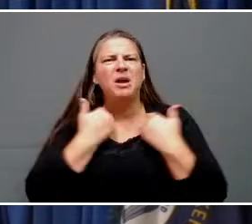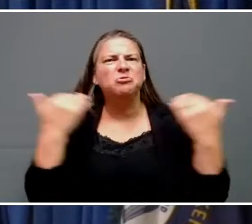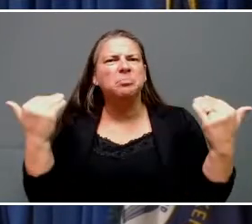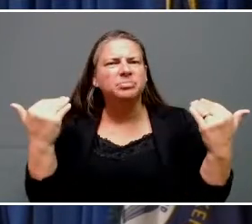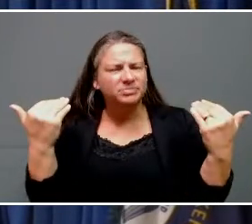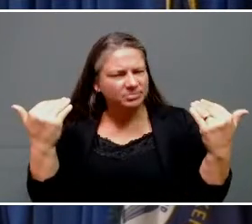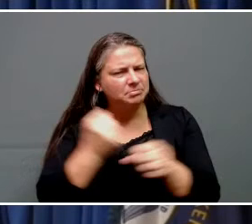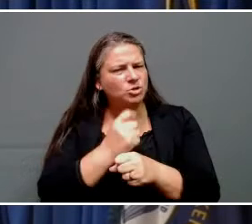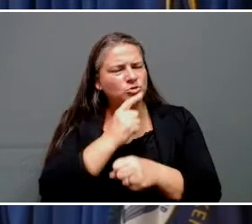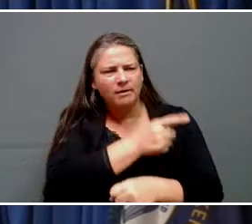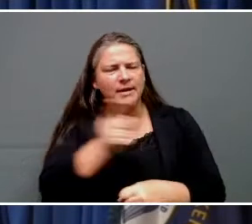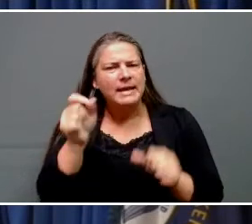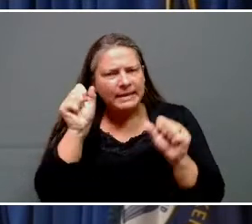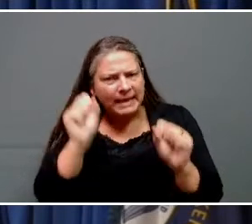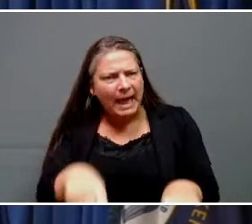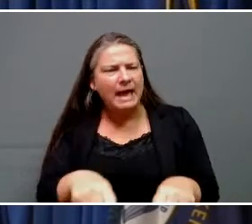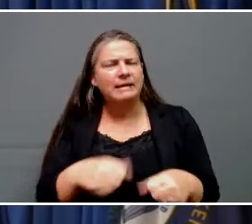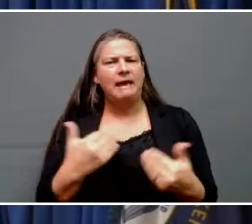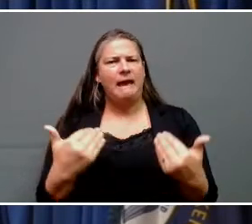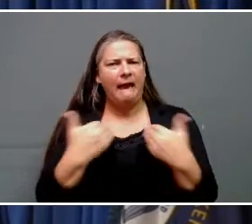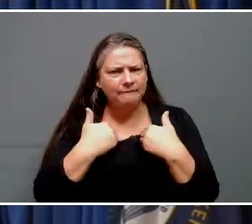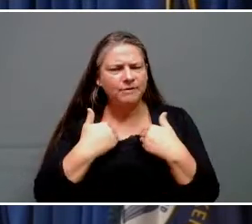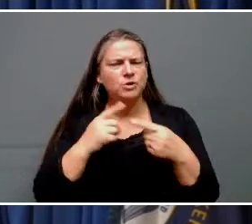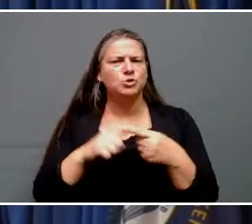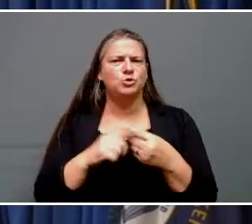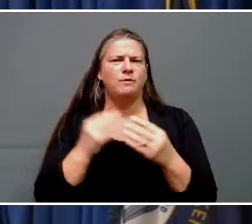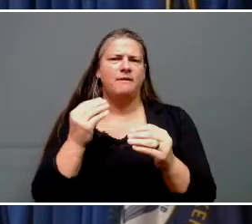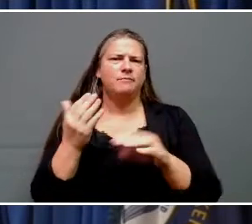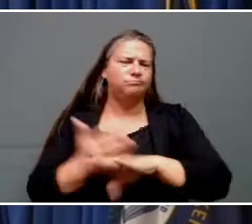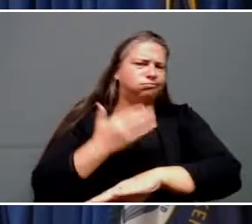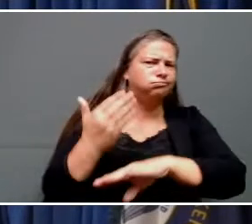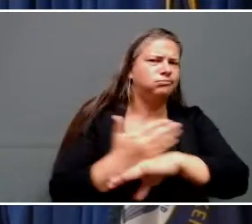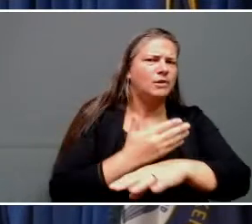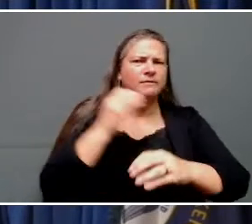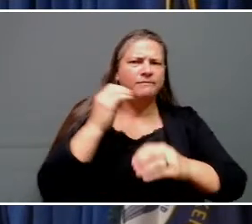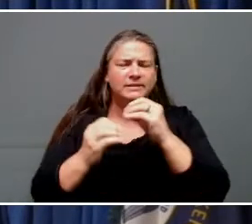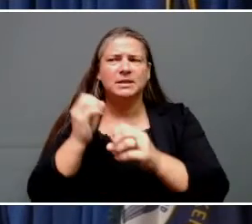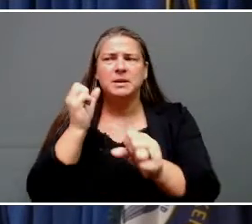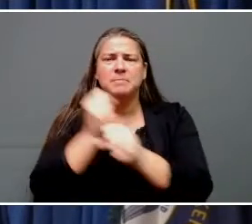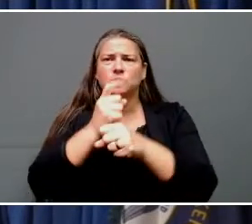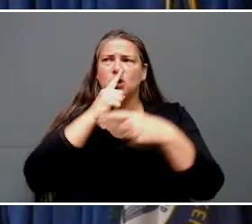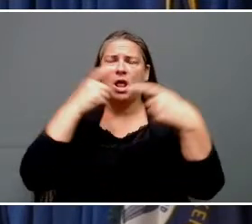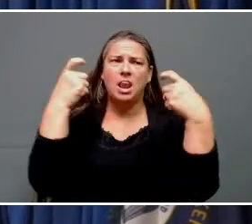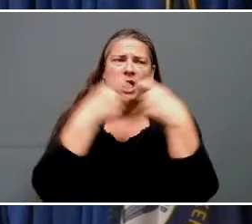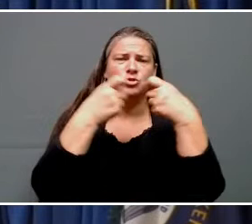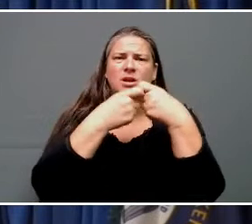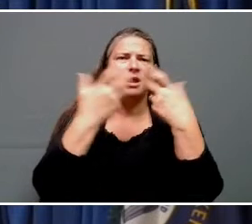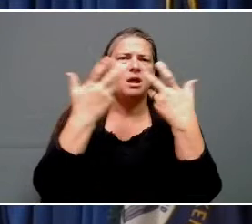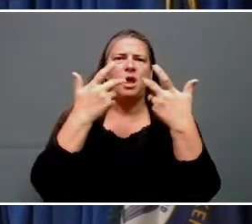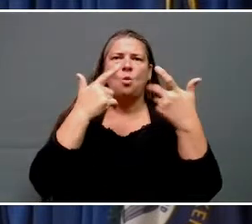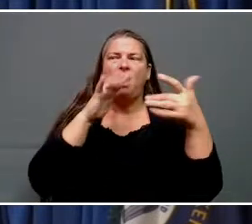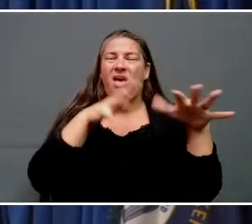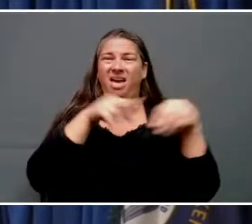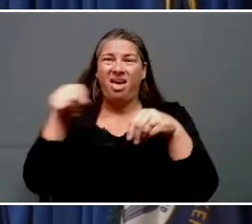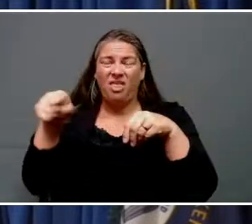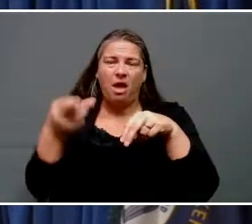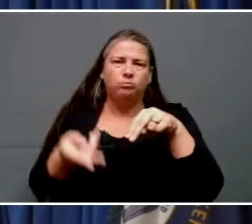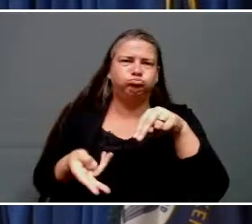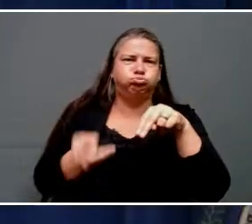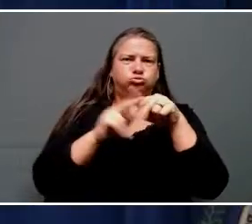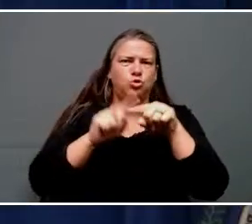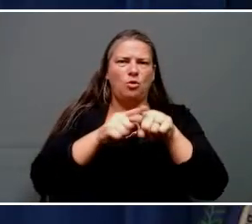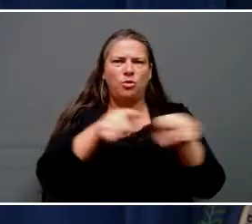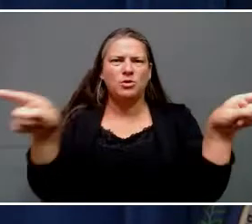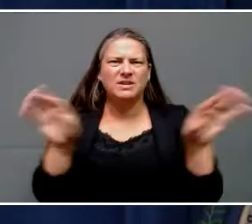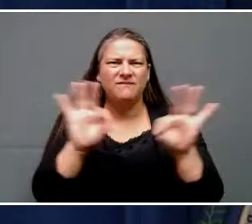that need to be done right now, and making sure that our local utilities don't have to raise rates on families that already